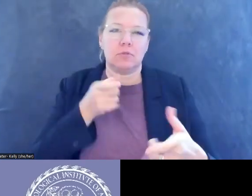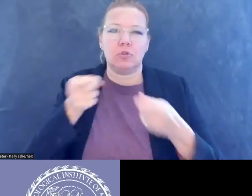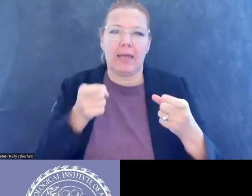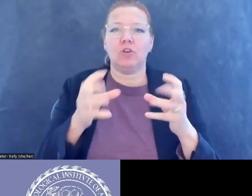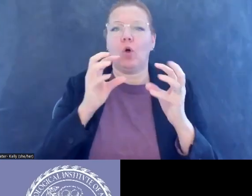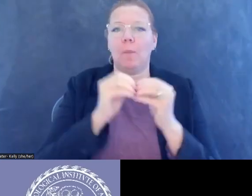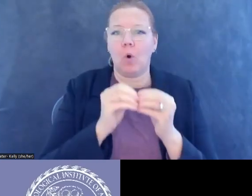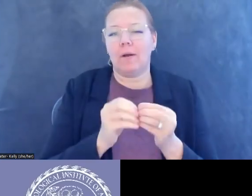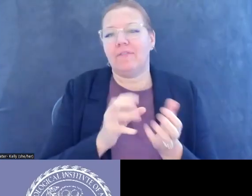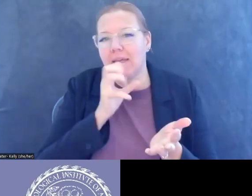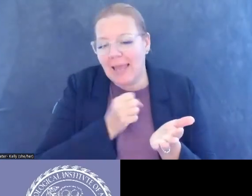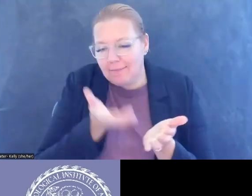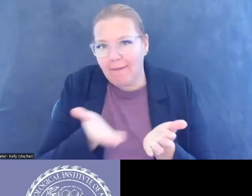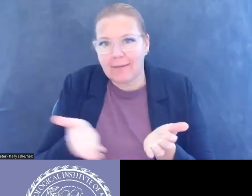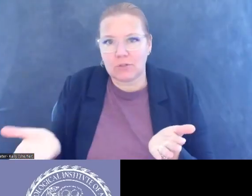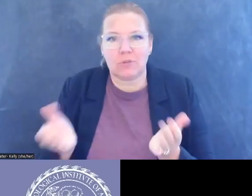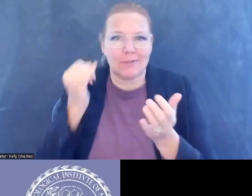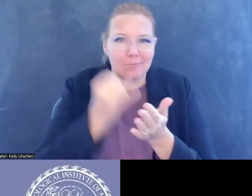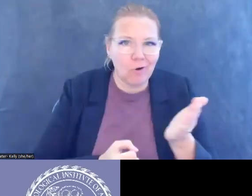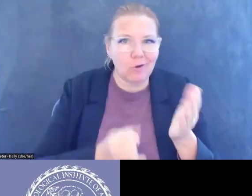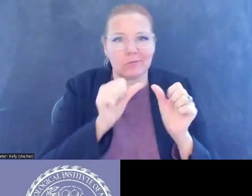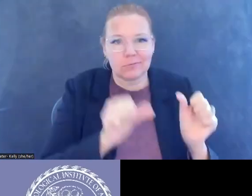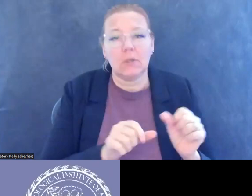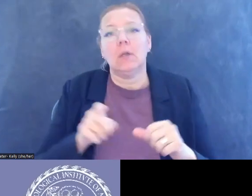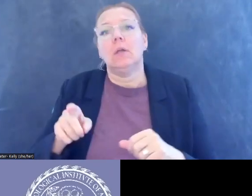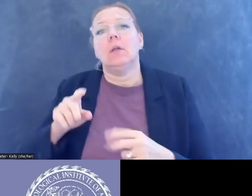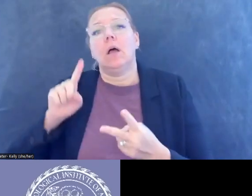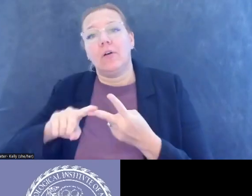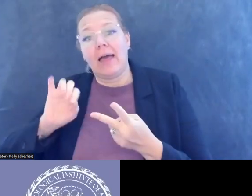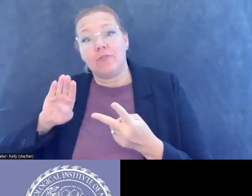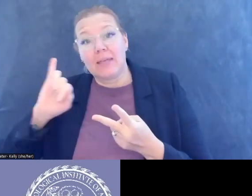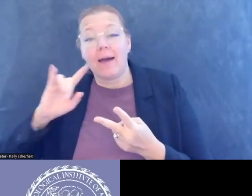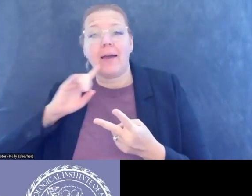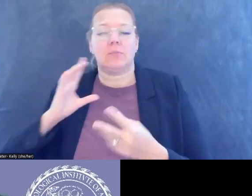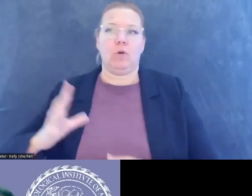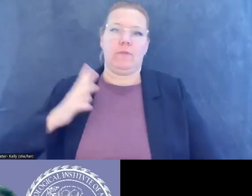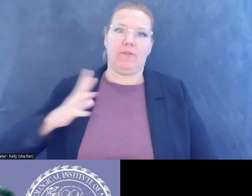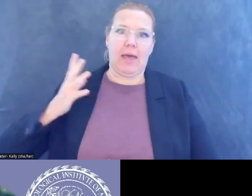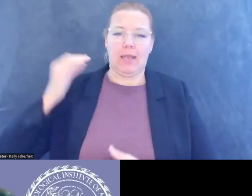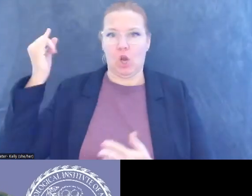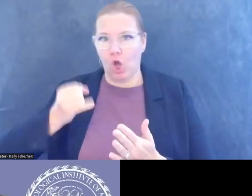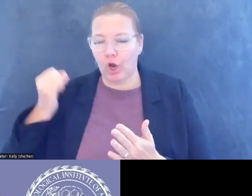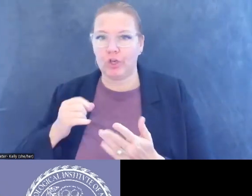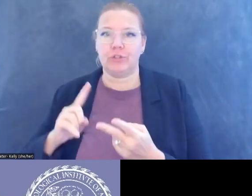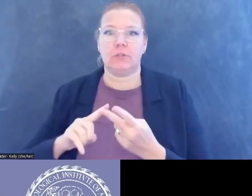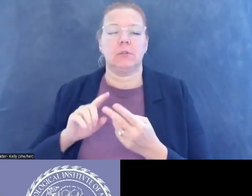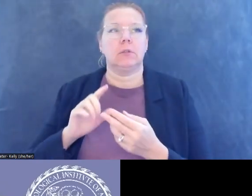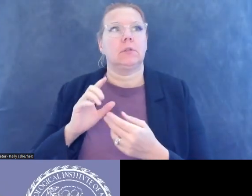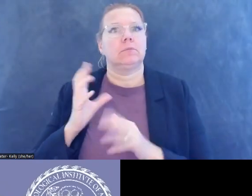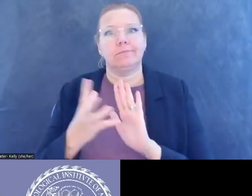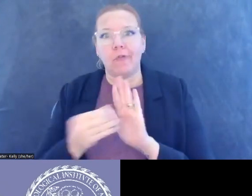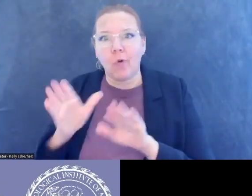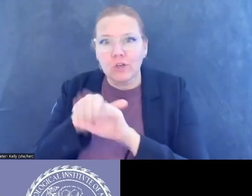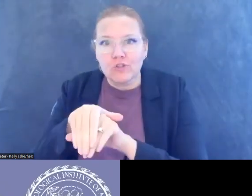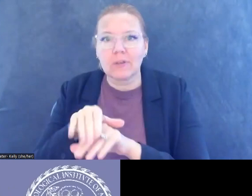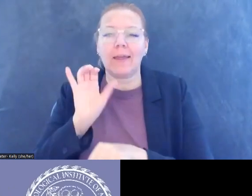cases. The FBI tends to handle more of the fine art forgery cases like that. Again, it depends on the case and jurisdiction, but